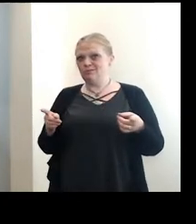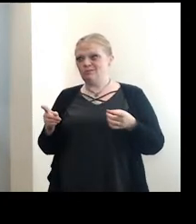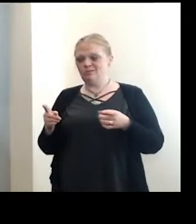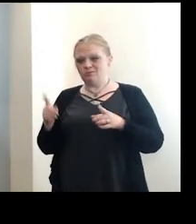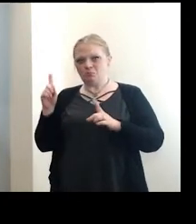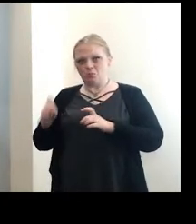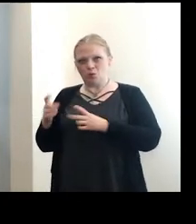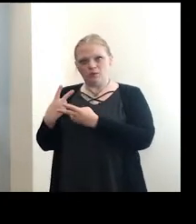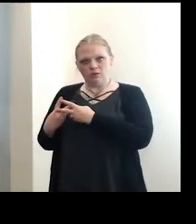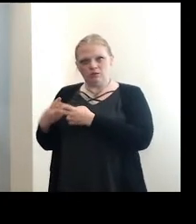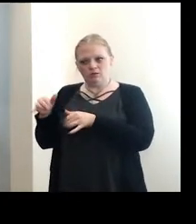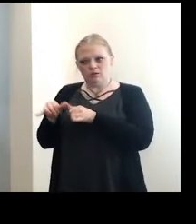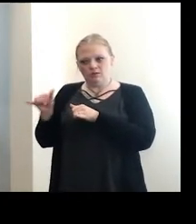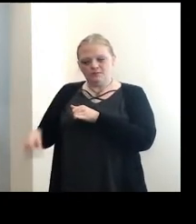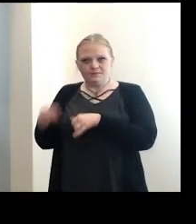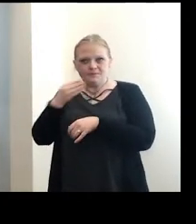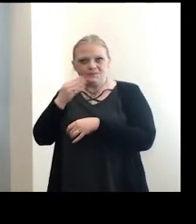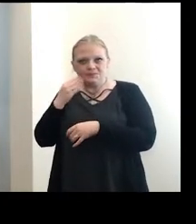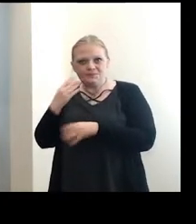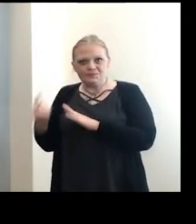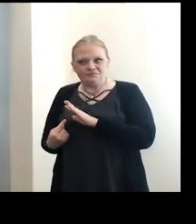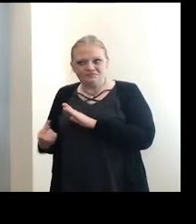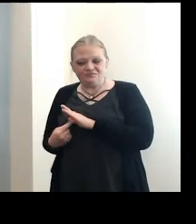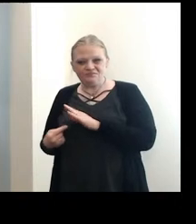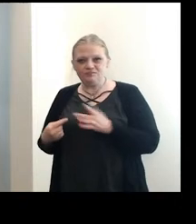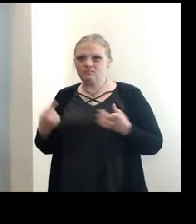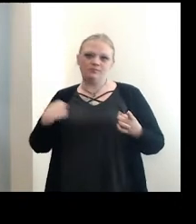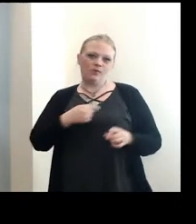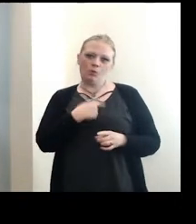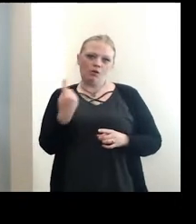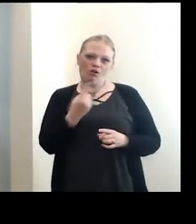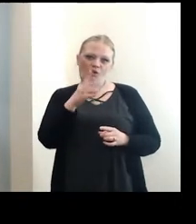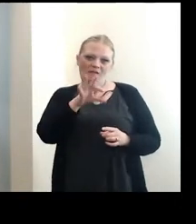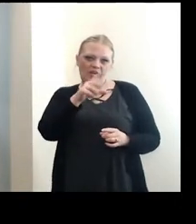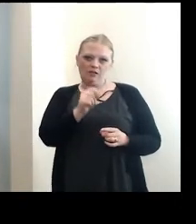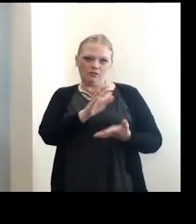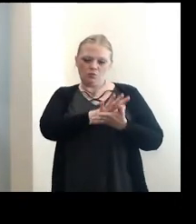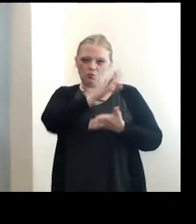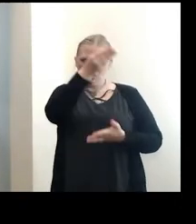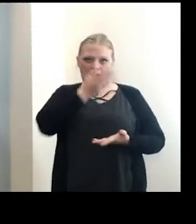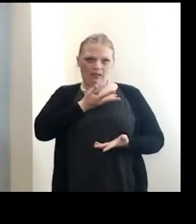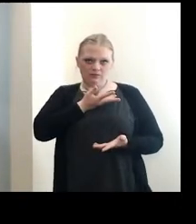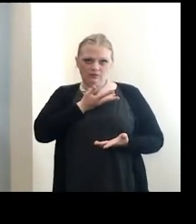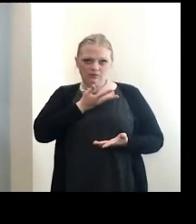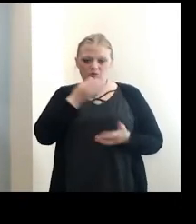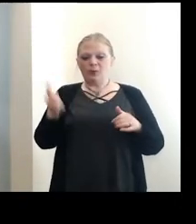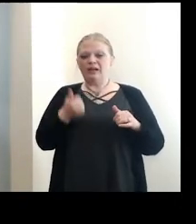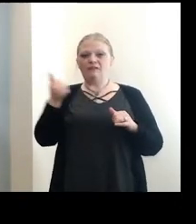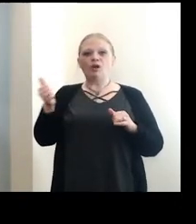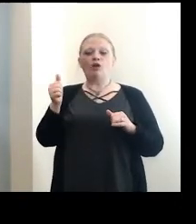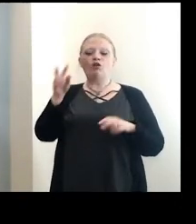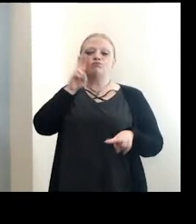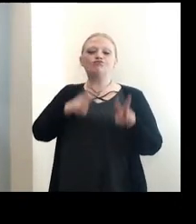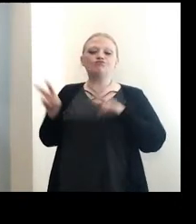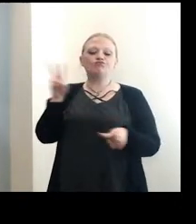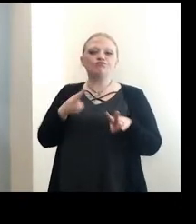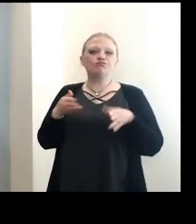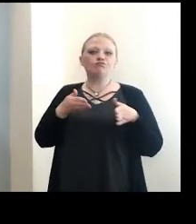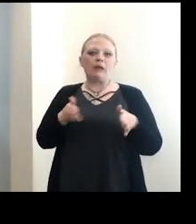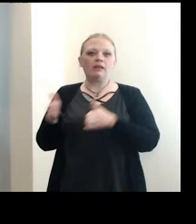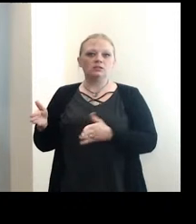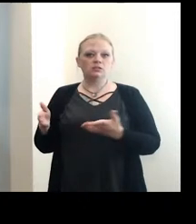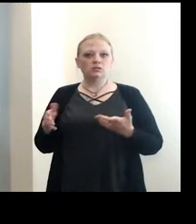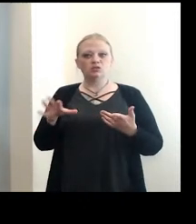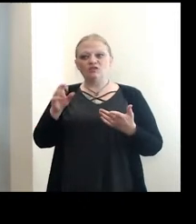quarantine and, uh, we always find out about it. Uh, the school will tell us we have other surveillance methods to know, uh, who the